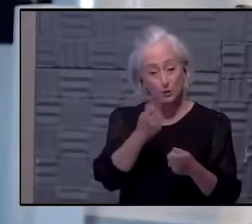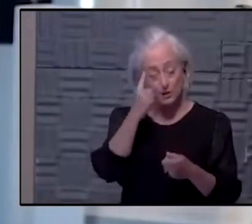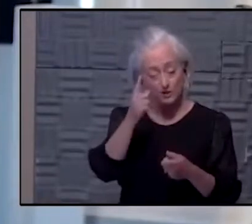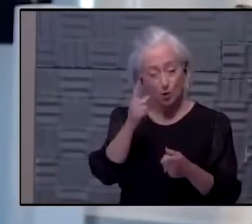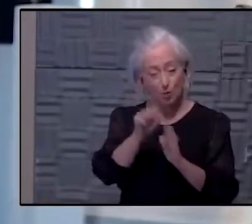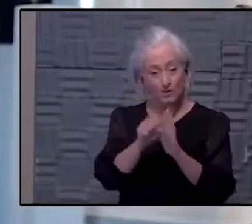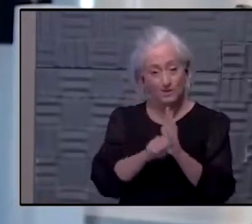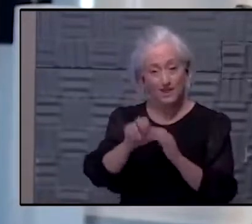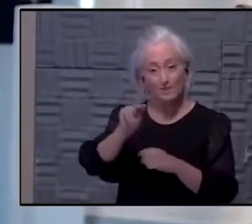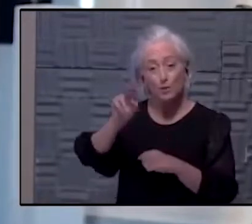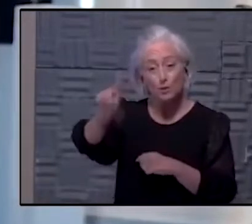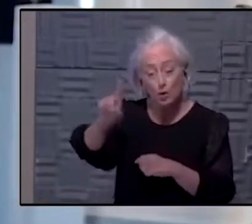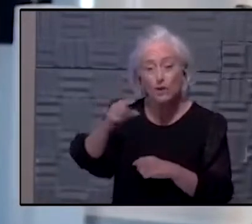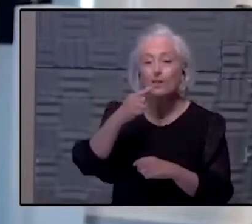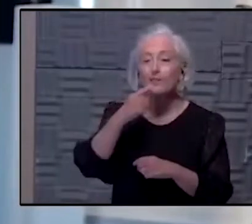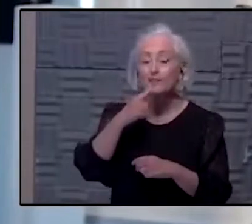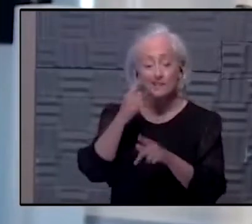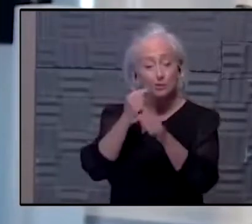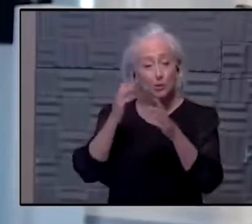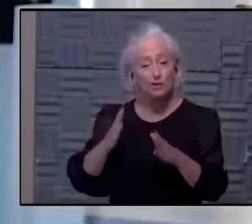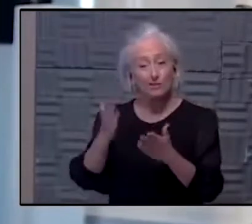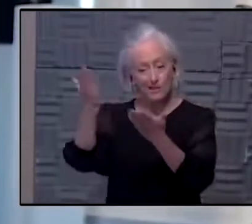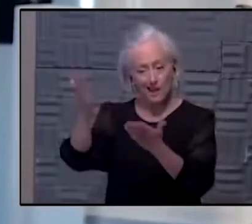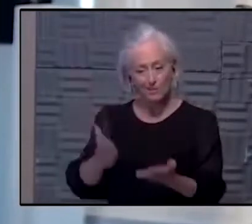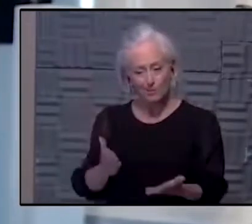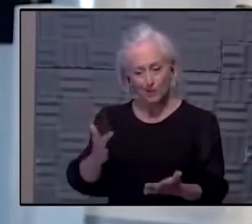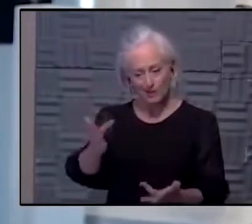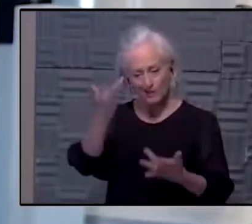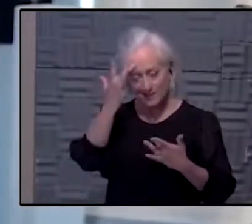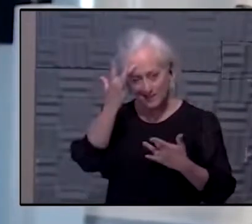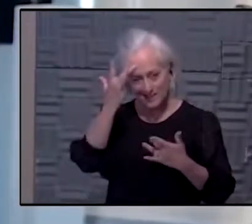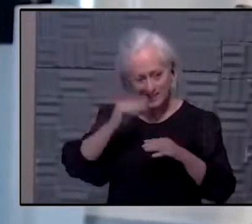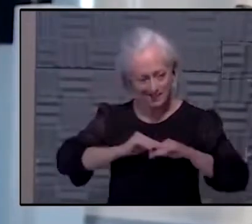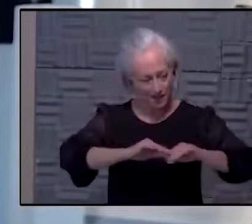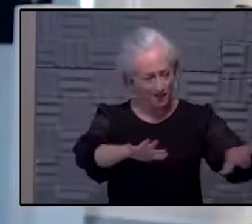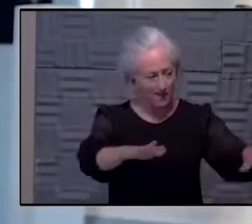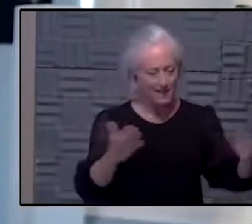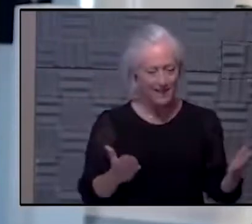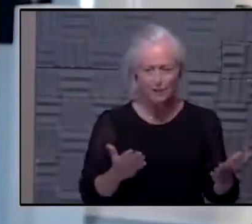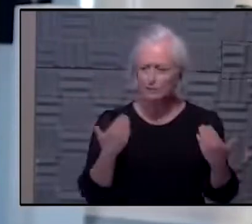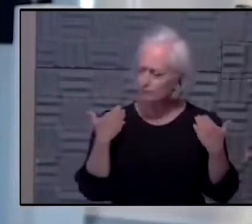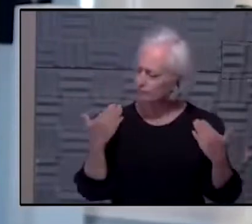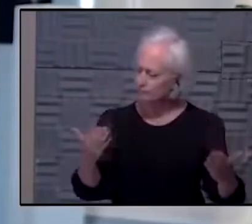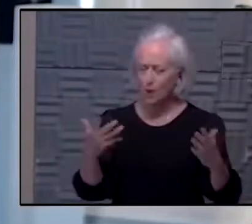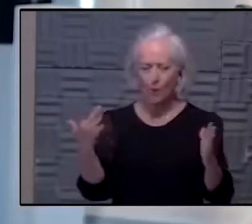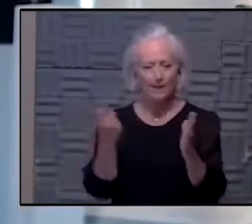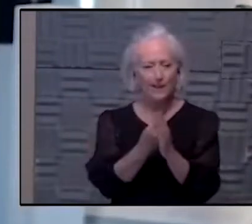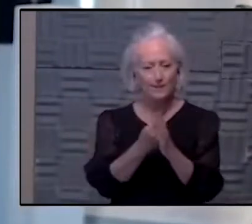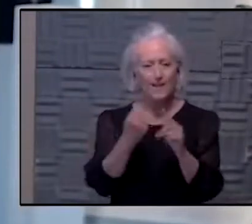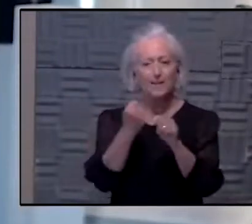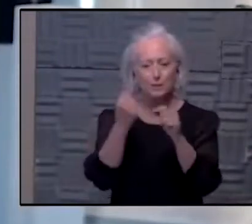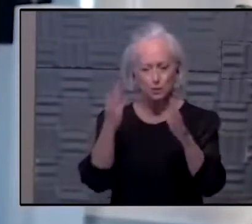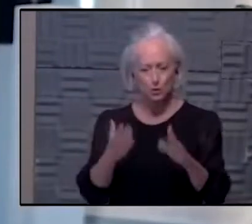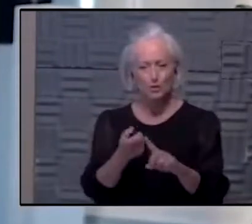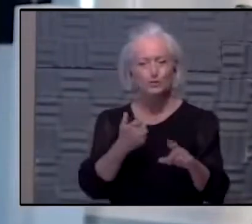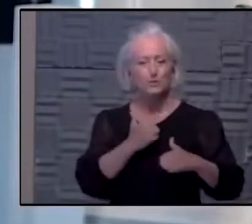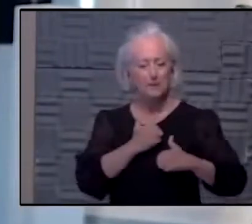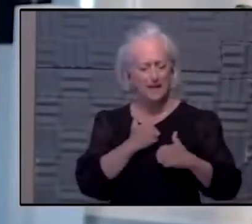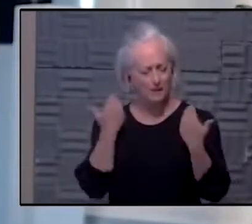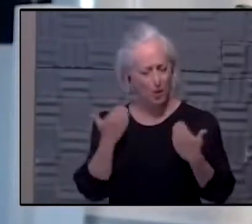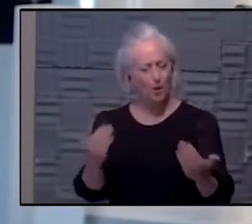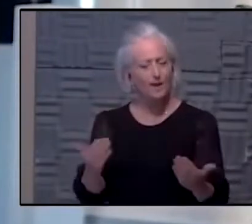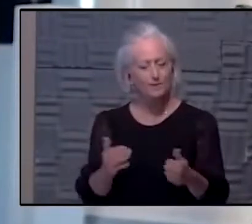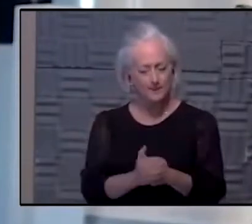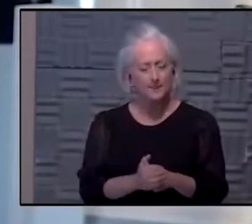truckers can bring in virus too, so let's immunize those guys, those men and women. So I think it's pragmatic. The states